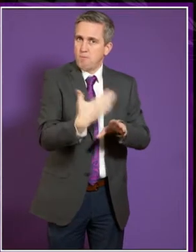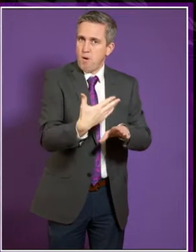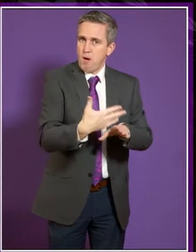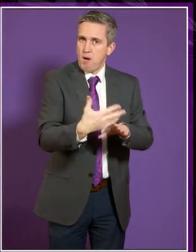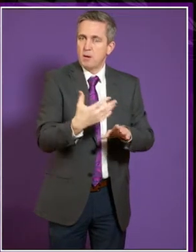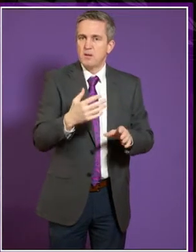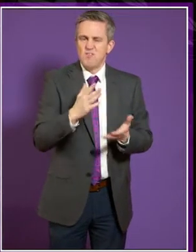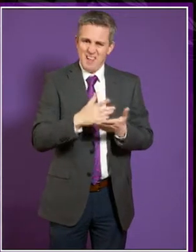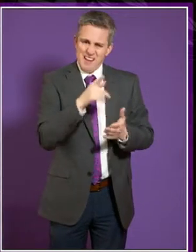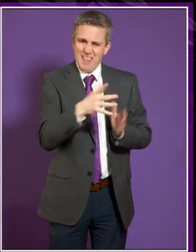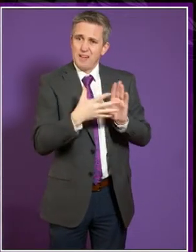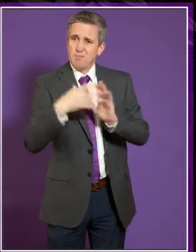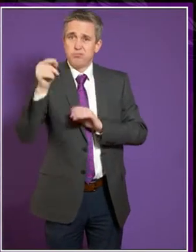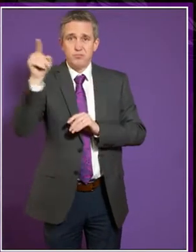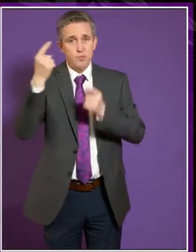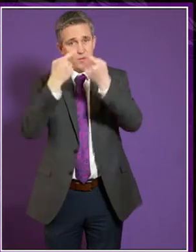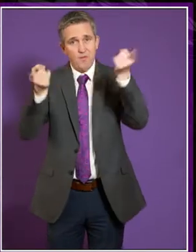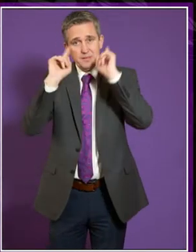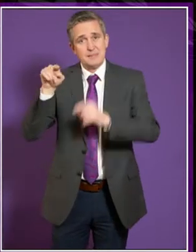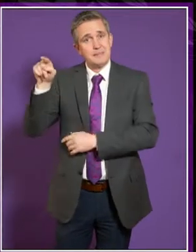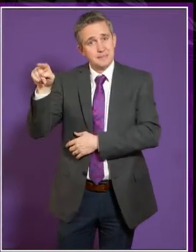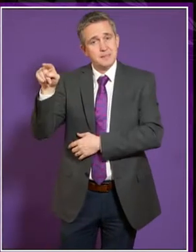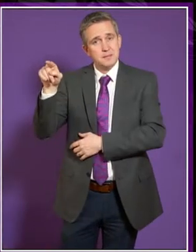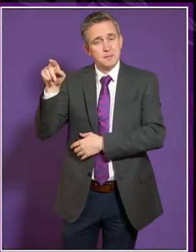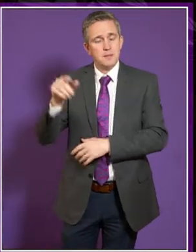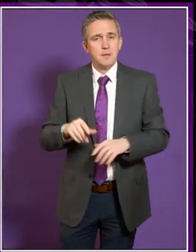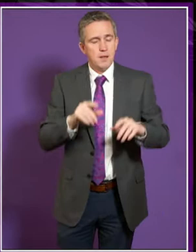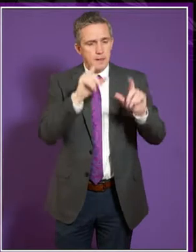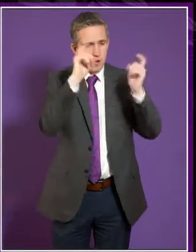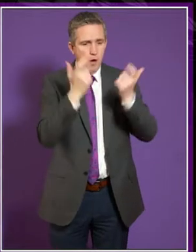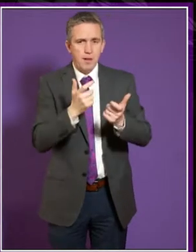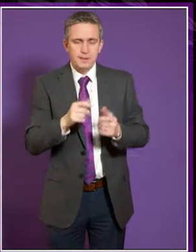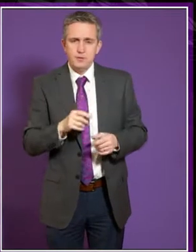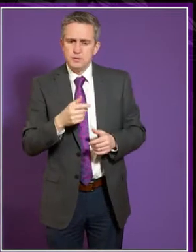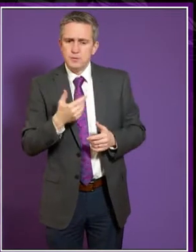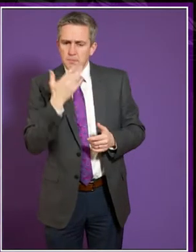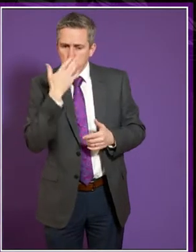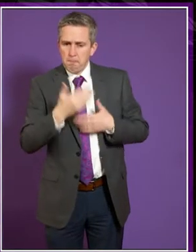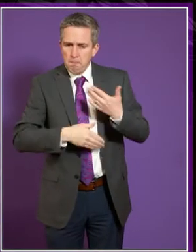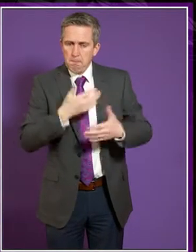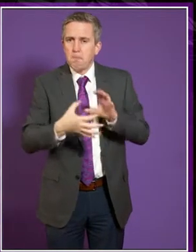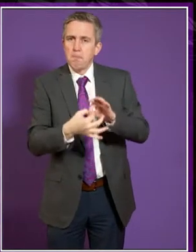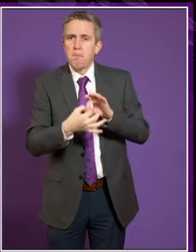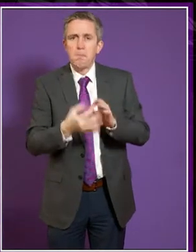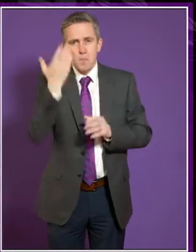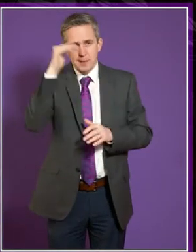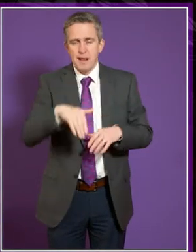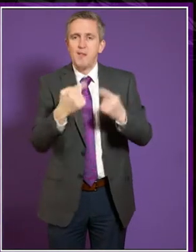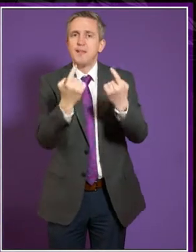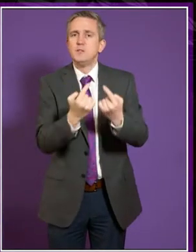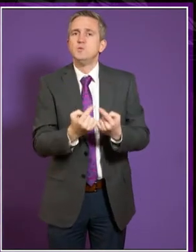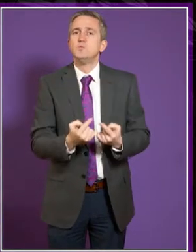university system as well. And I'm hopeful that the college system will start to see a turnaround in the outcomes because we're certainly investing